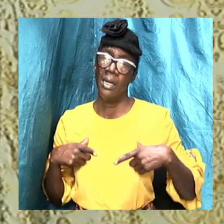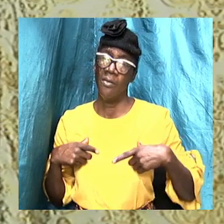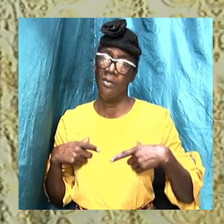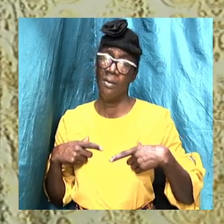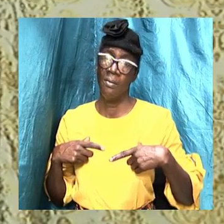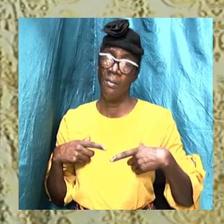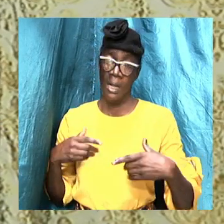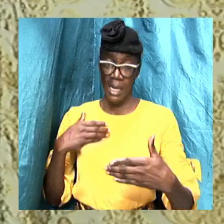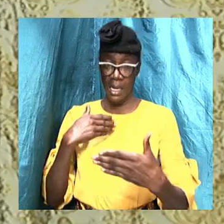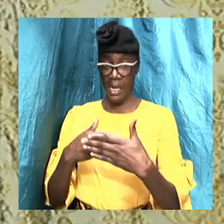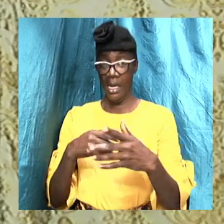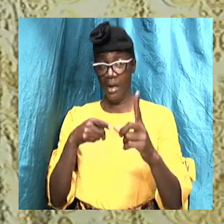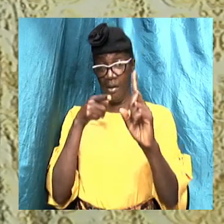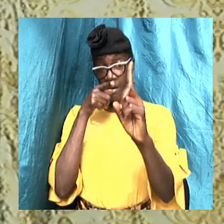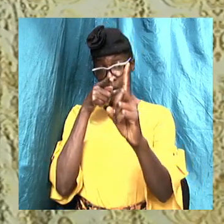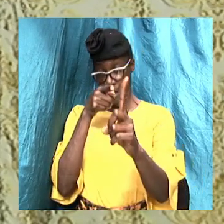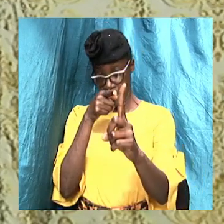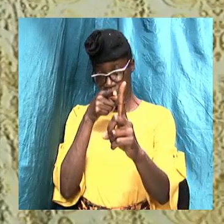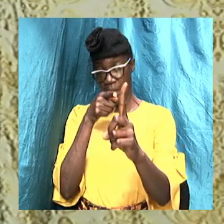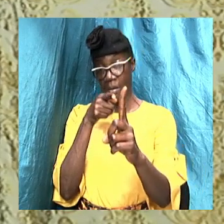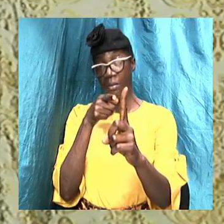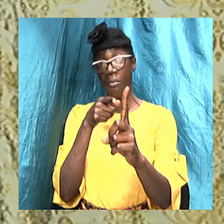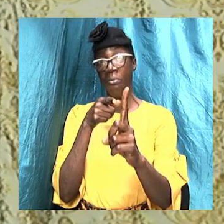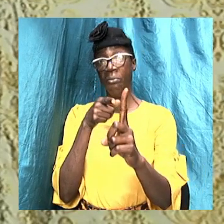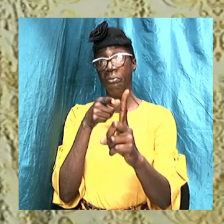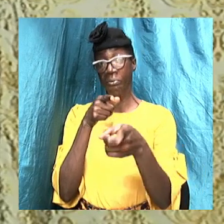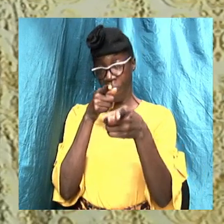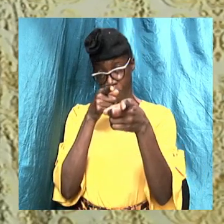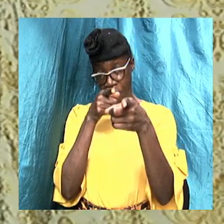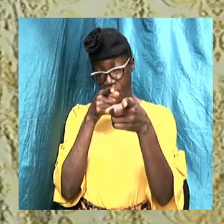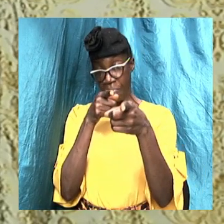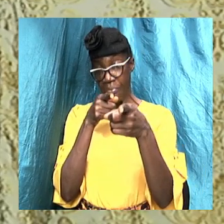years. This man saw